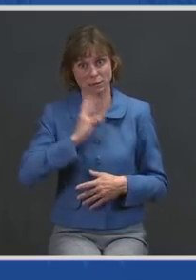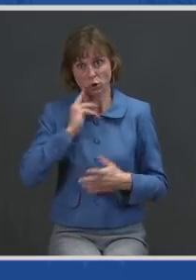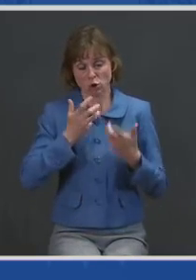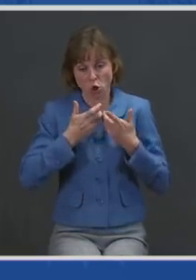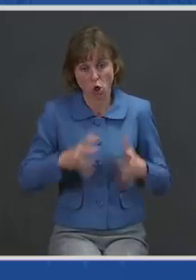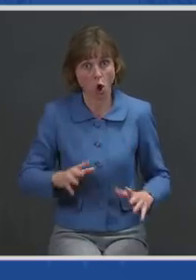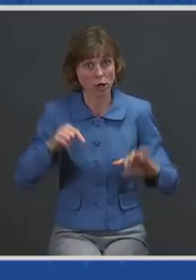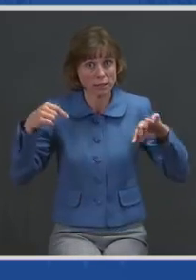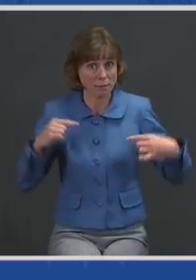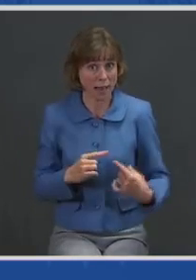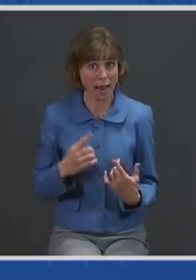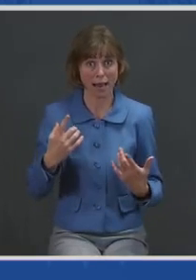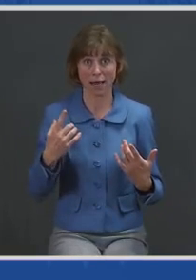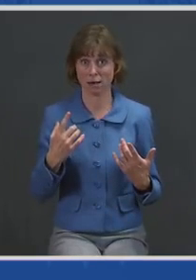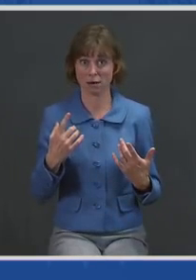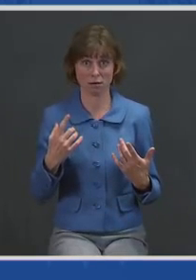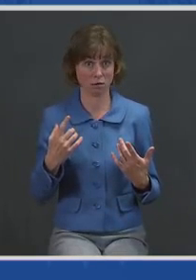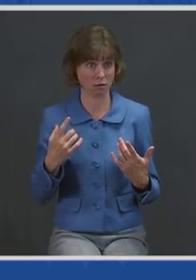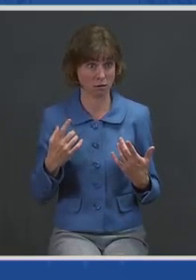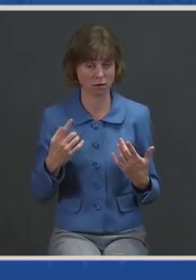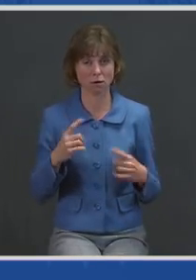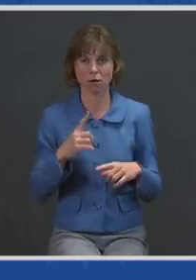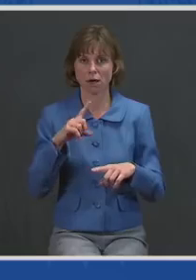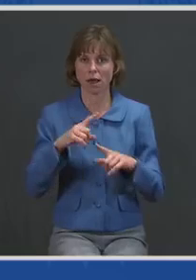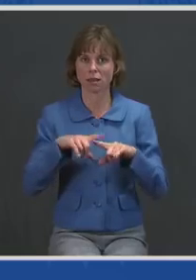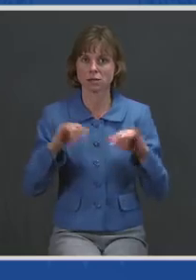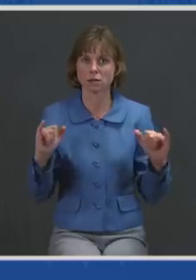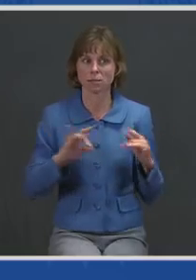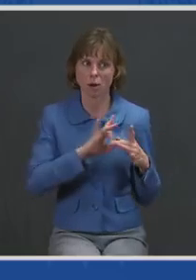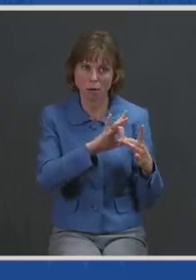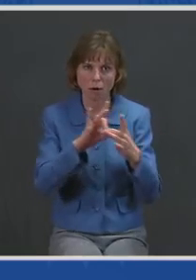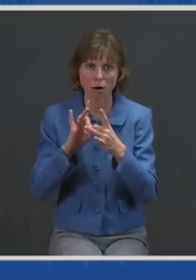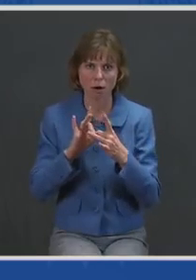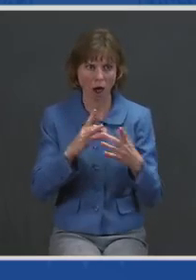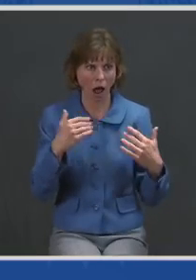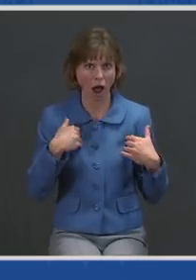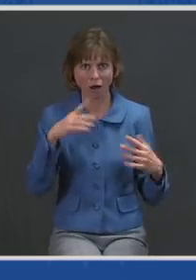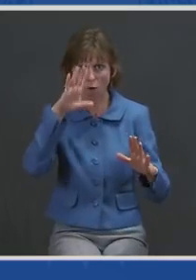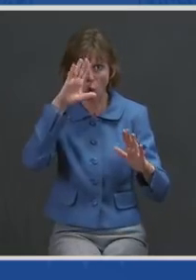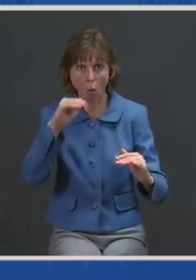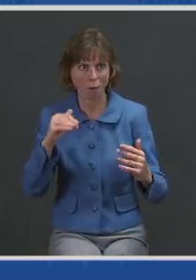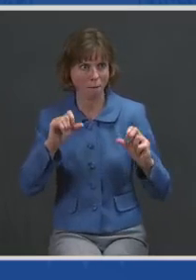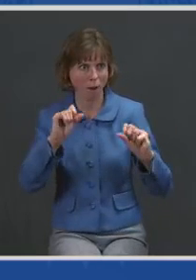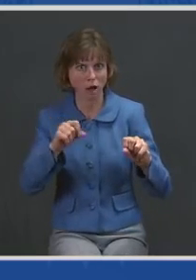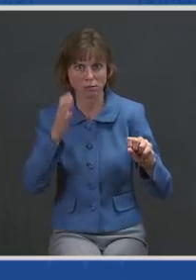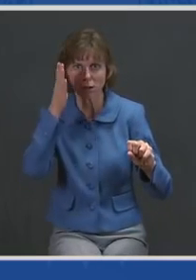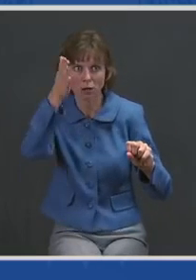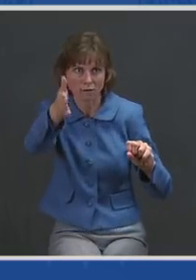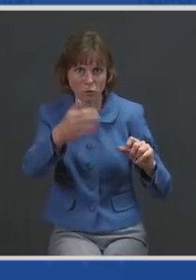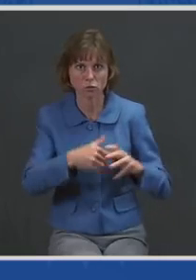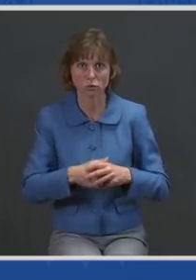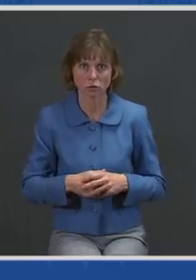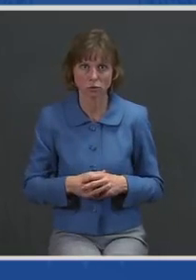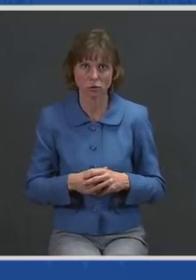But we're also bound together by the hope and the possibilities of the days in front of us.